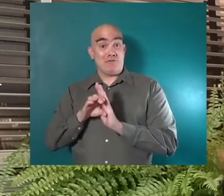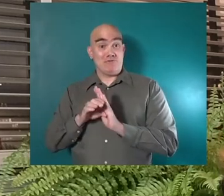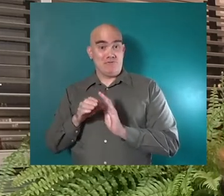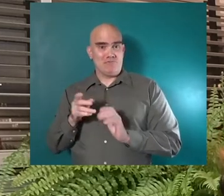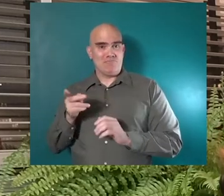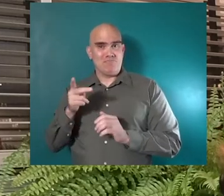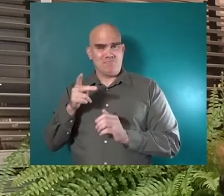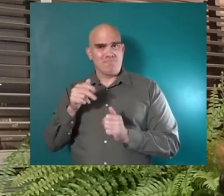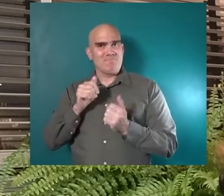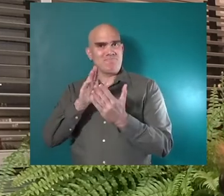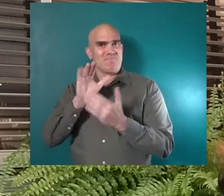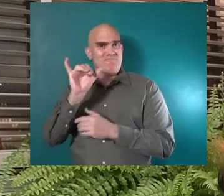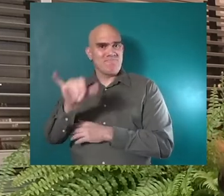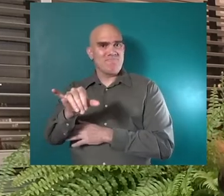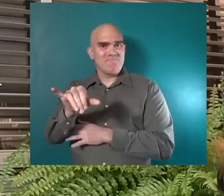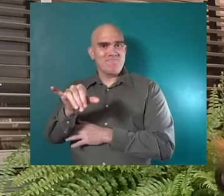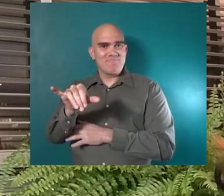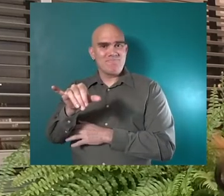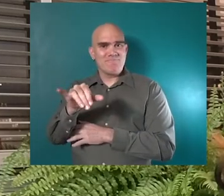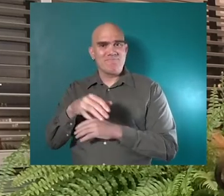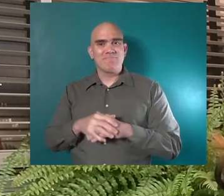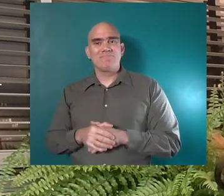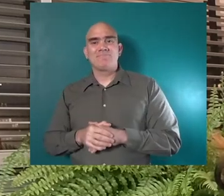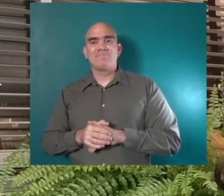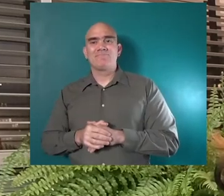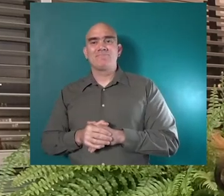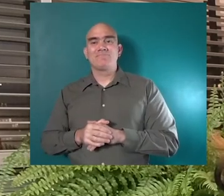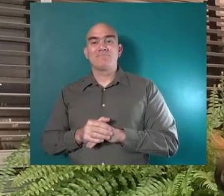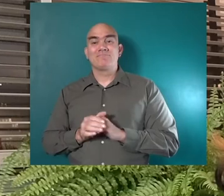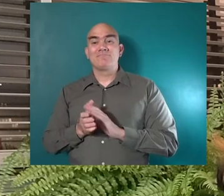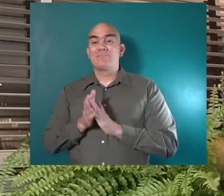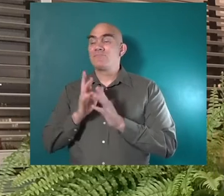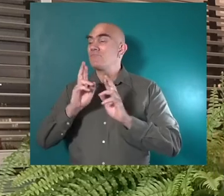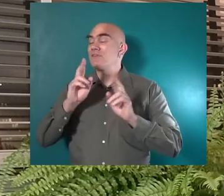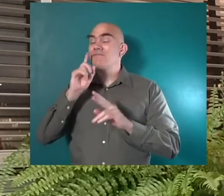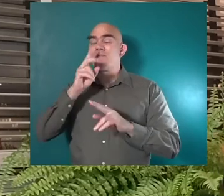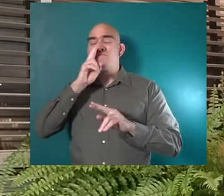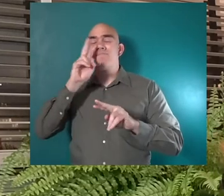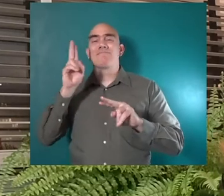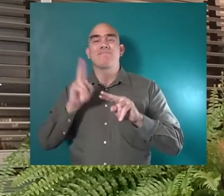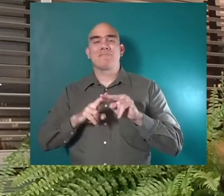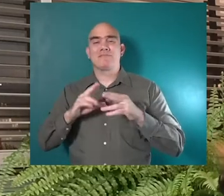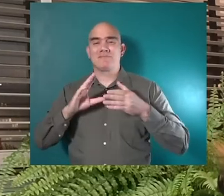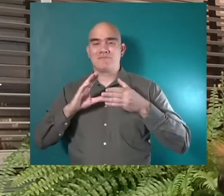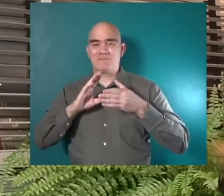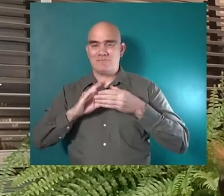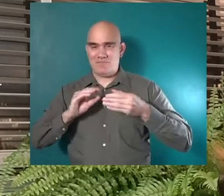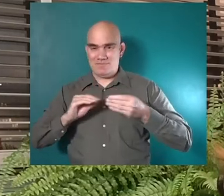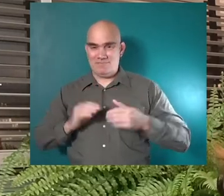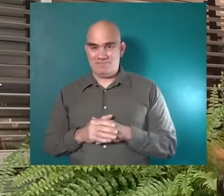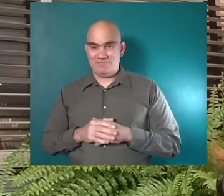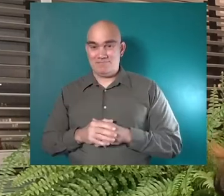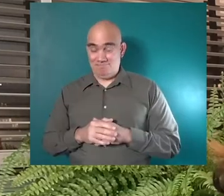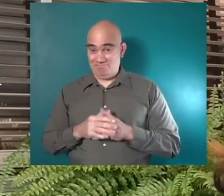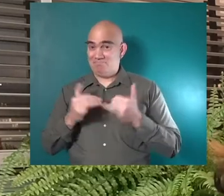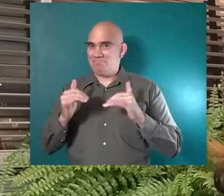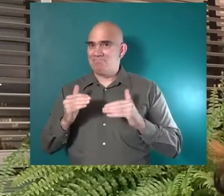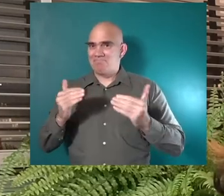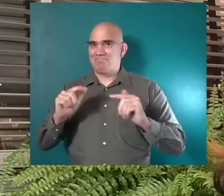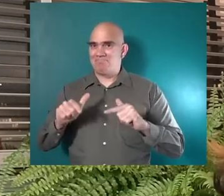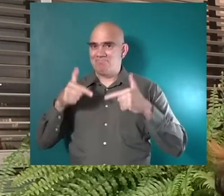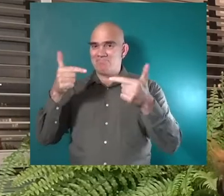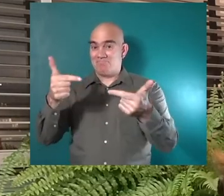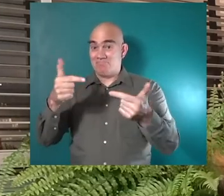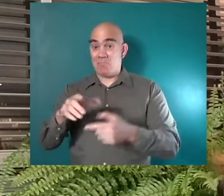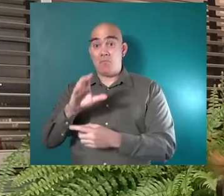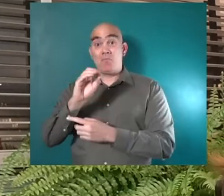Let's see how our characters face one. Get ready for a fun story.